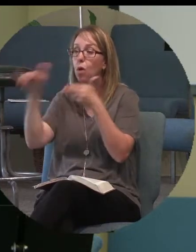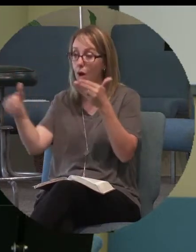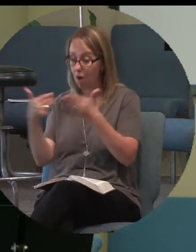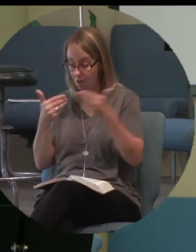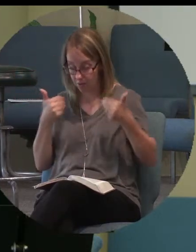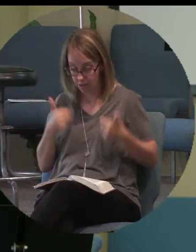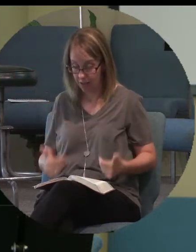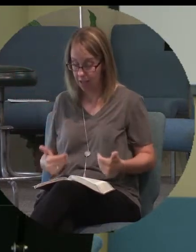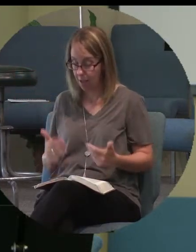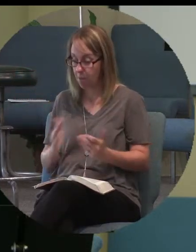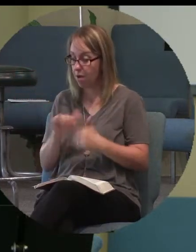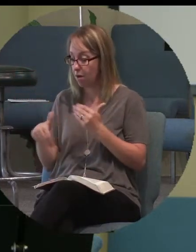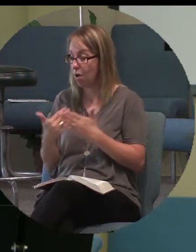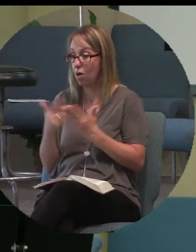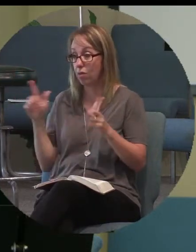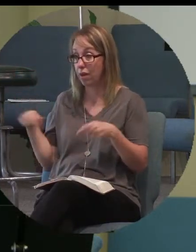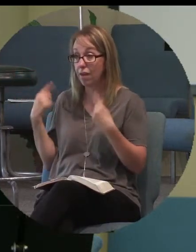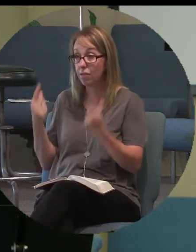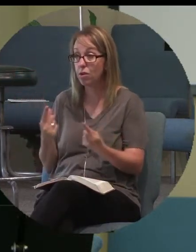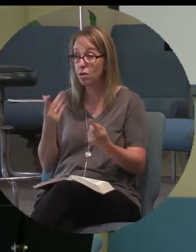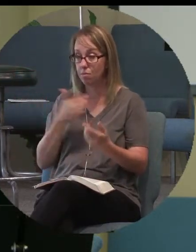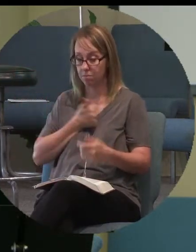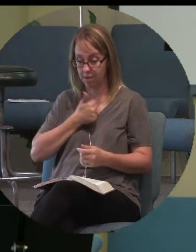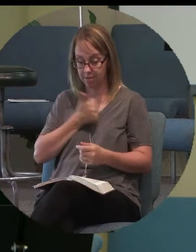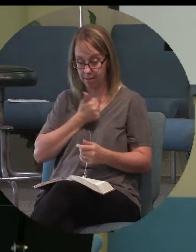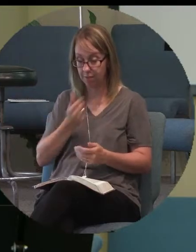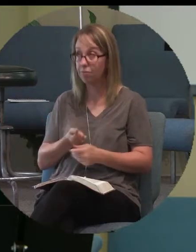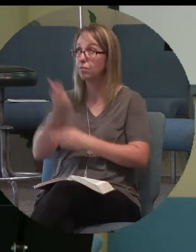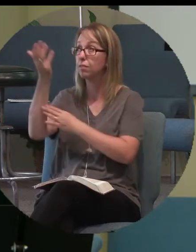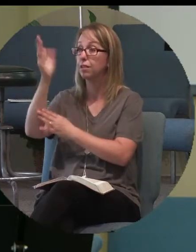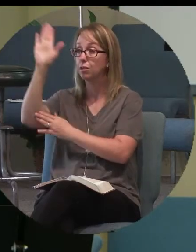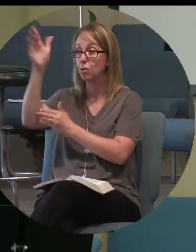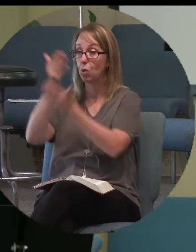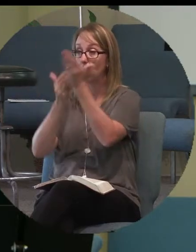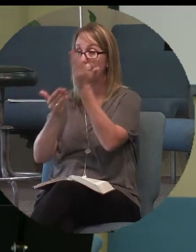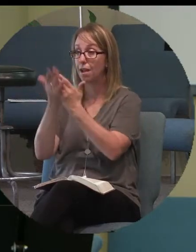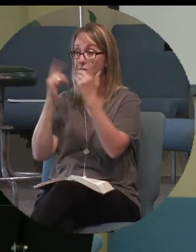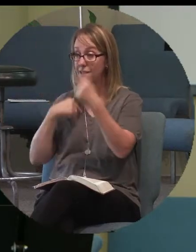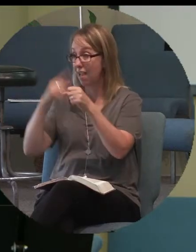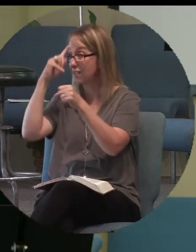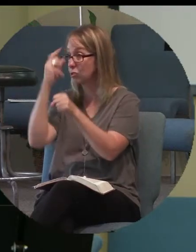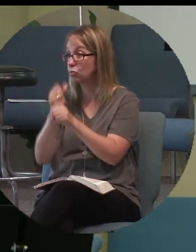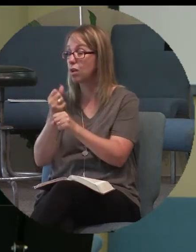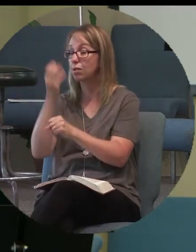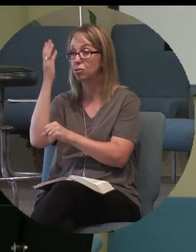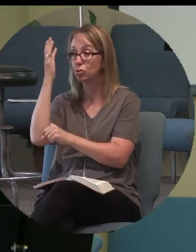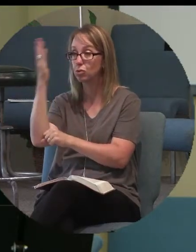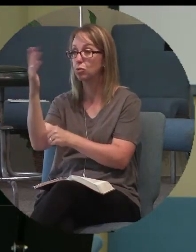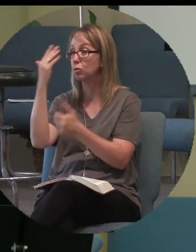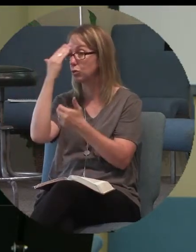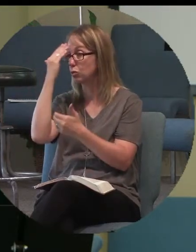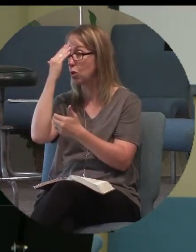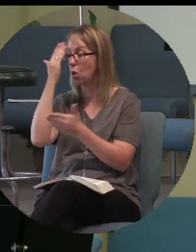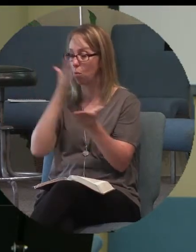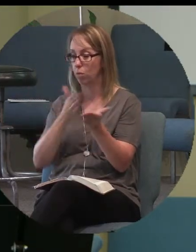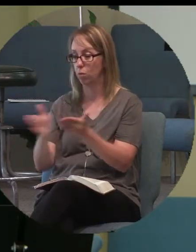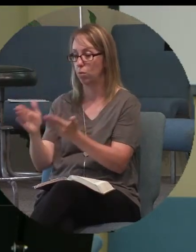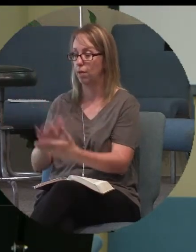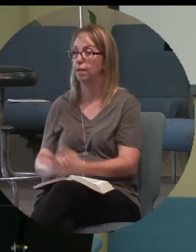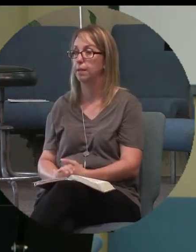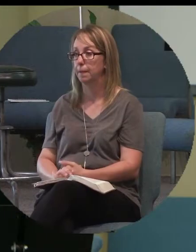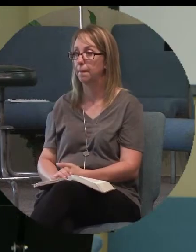I am, all that I'll ever be. I place myself in your hands. I trust that you know the way.